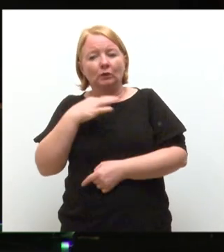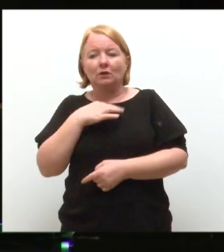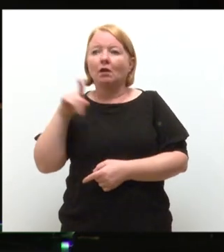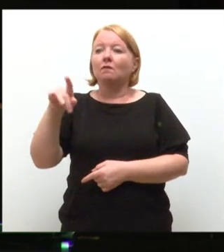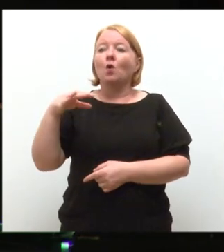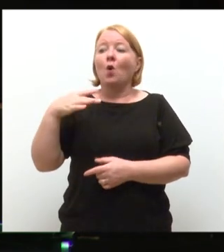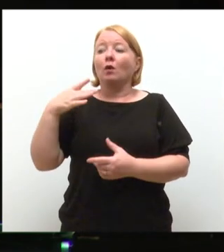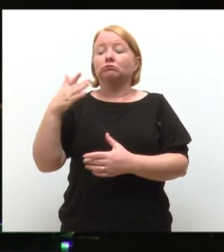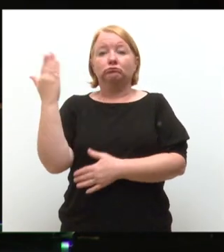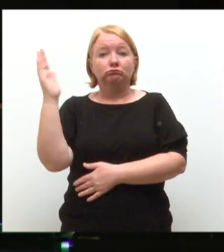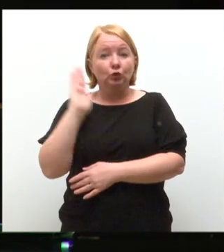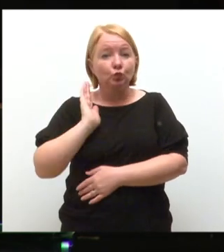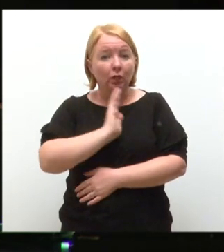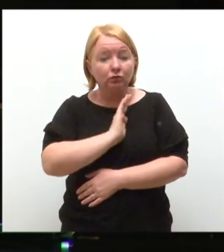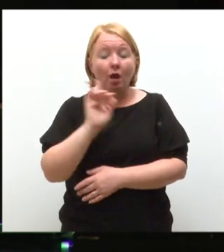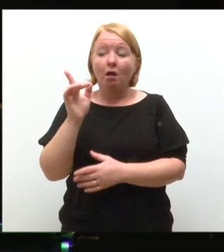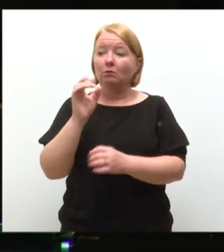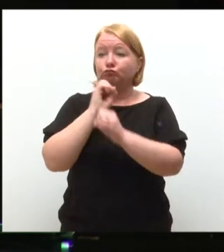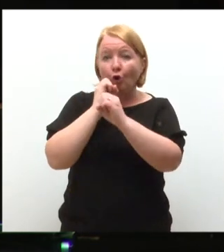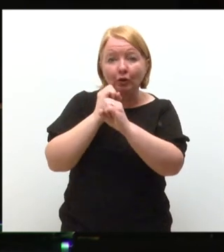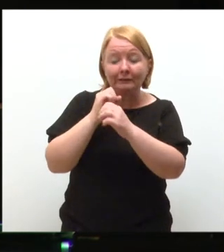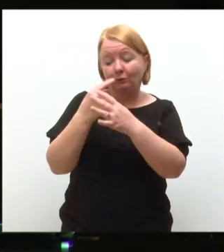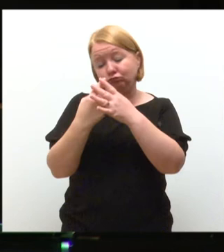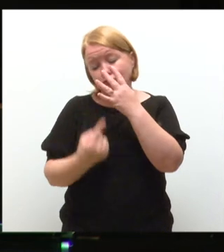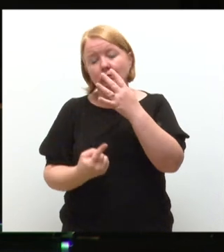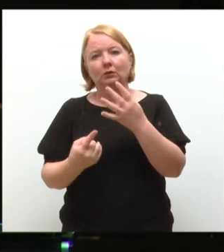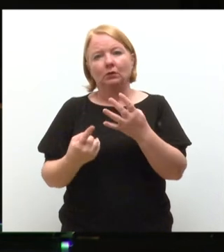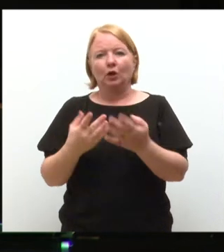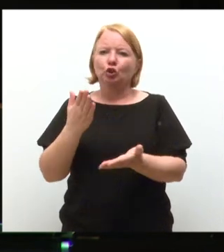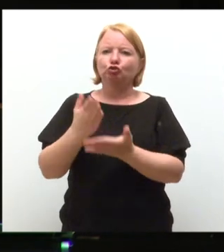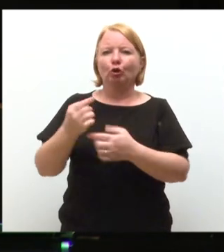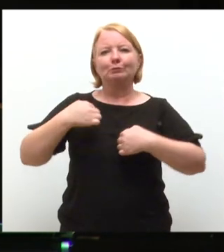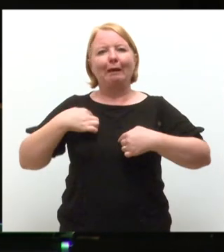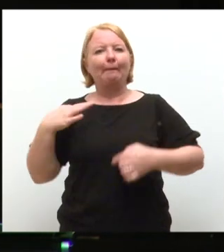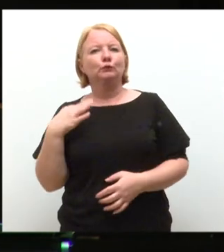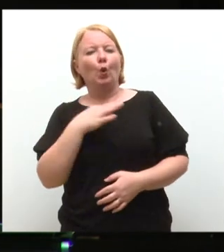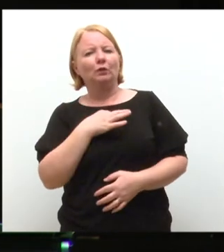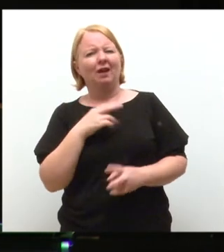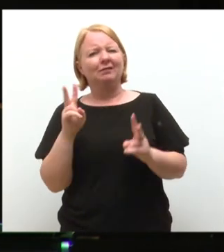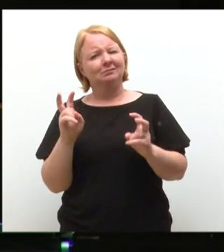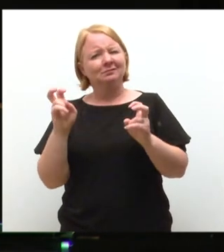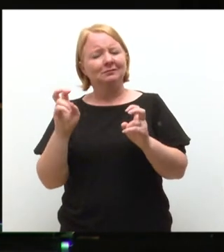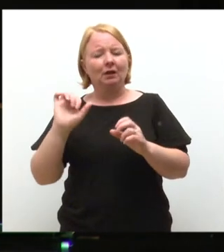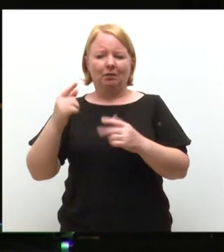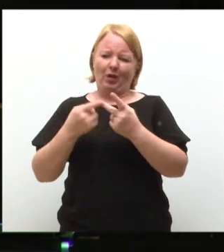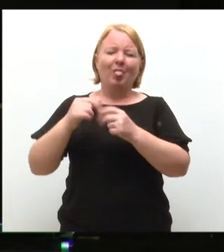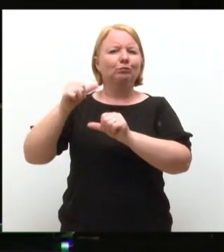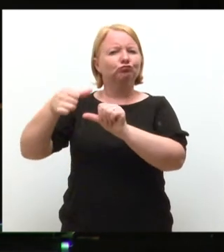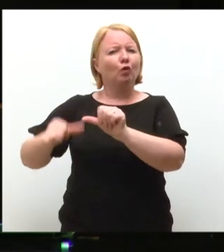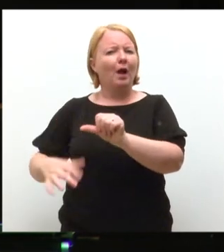Medical Corps, and a broadcaster, well known for Trust Me, I'm a Doctor and other programmes.